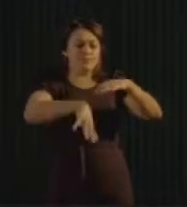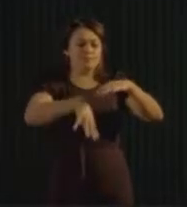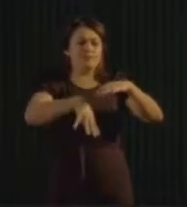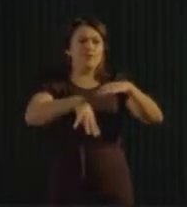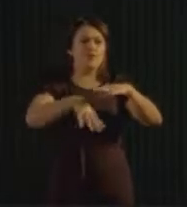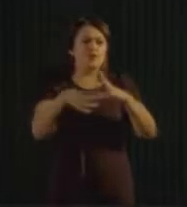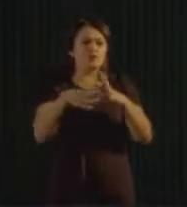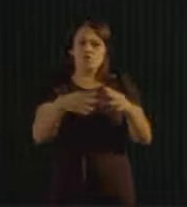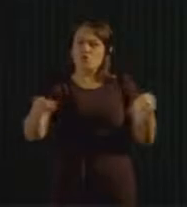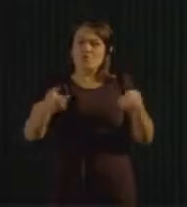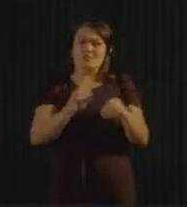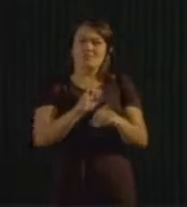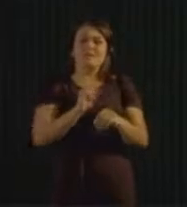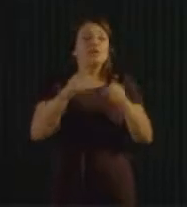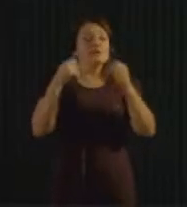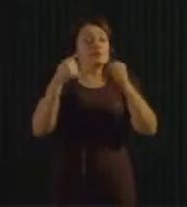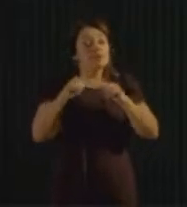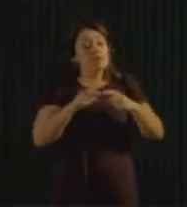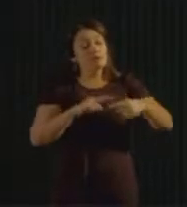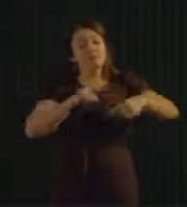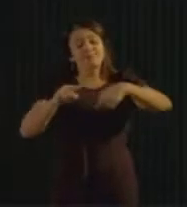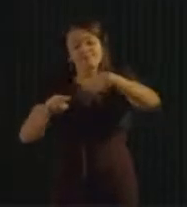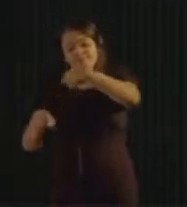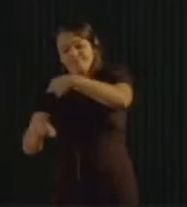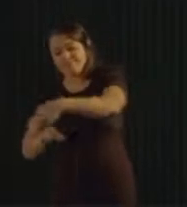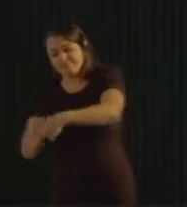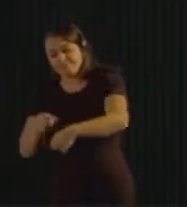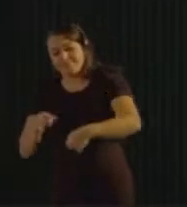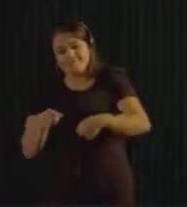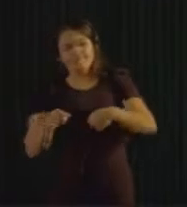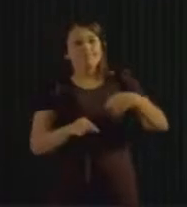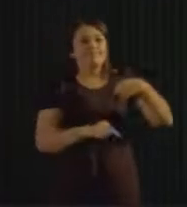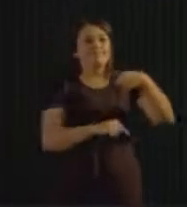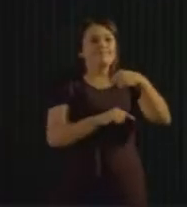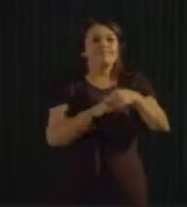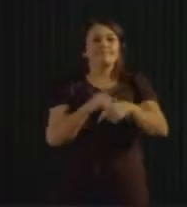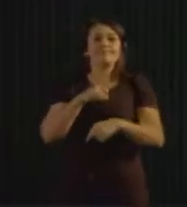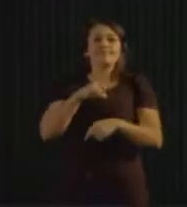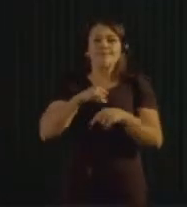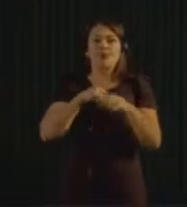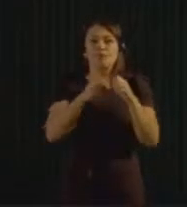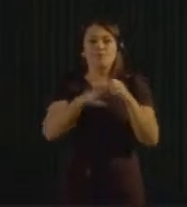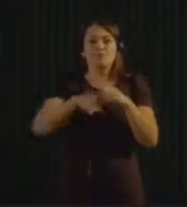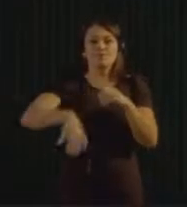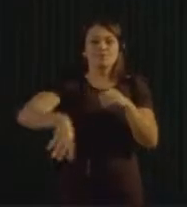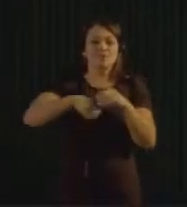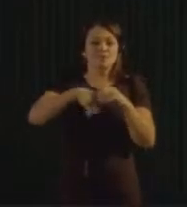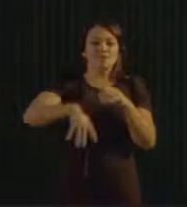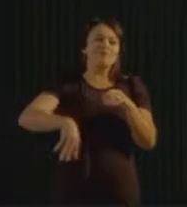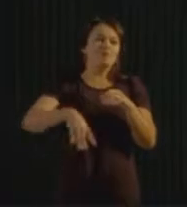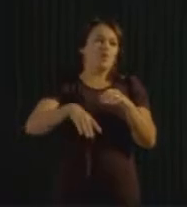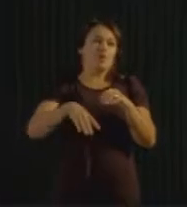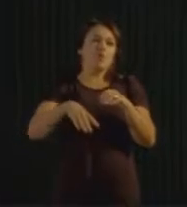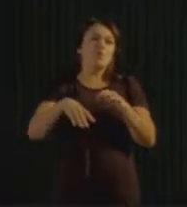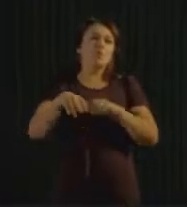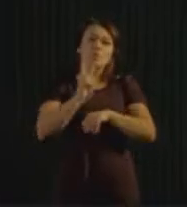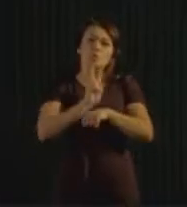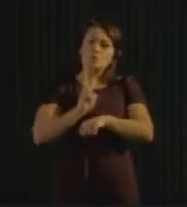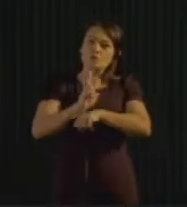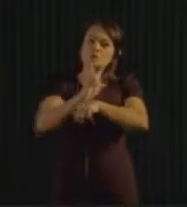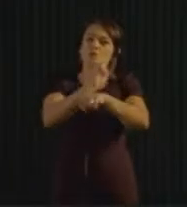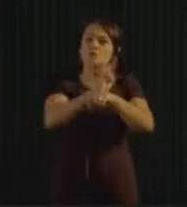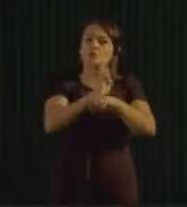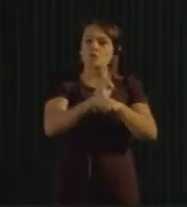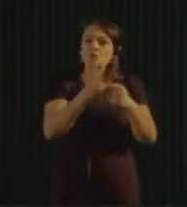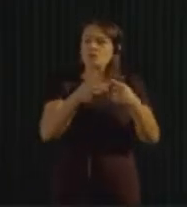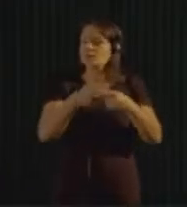no, there is no way. It's always, as I said, somebody's backyard. And the backyard, that is yours. It's mine. It's ours. It's what we call